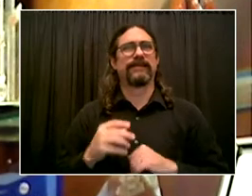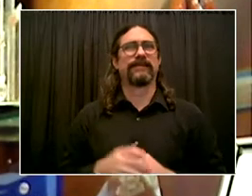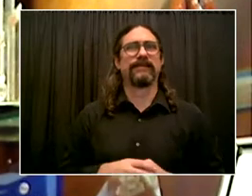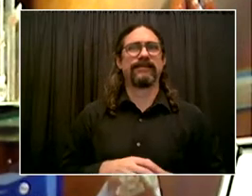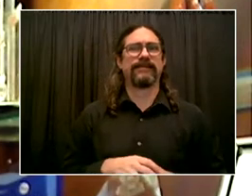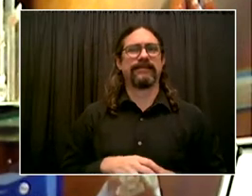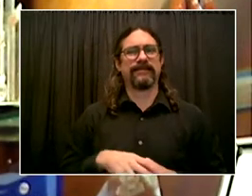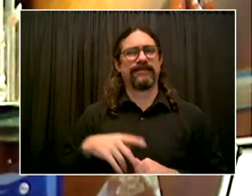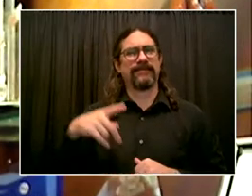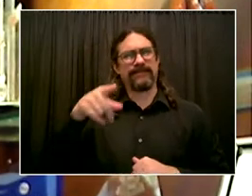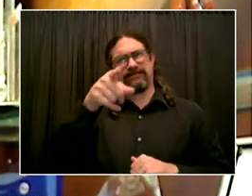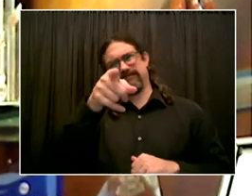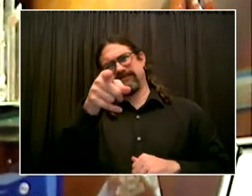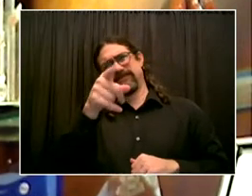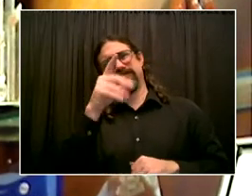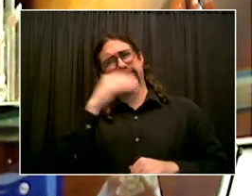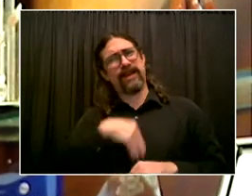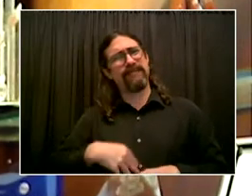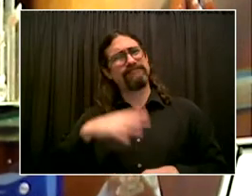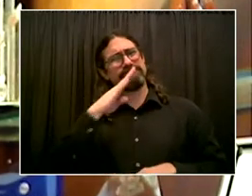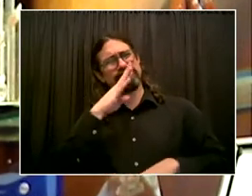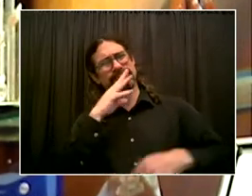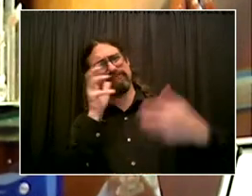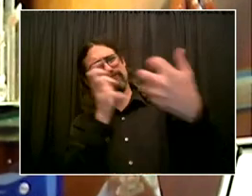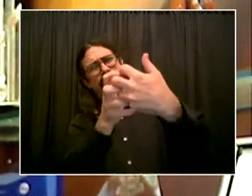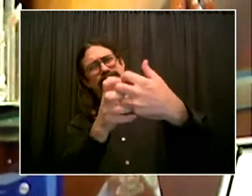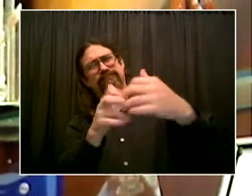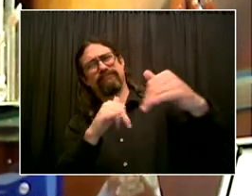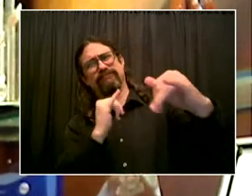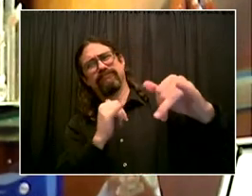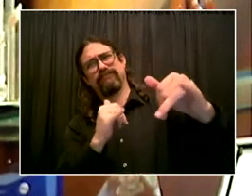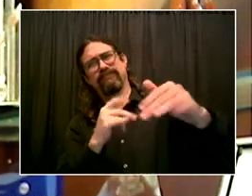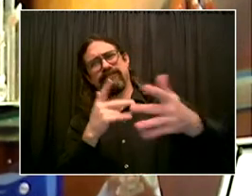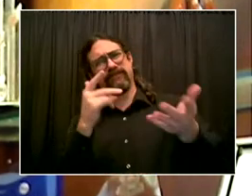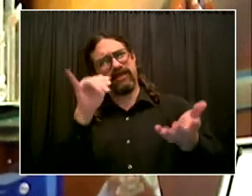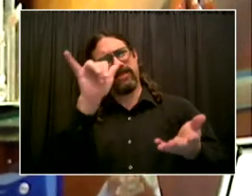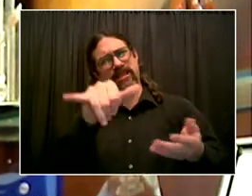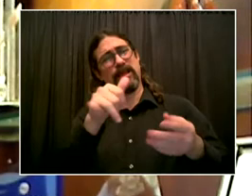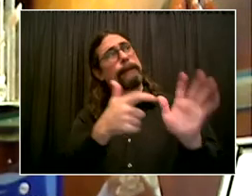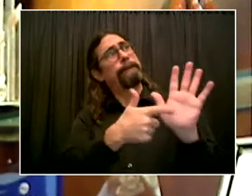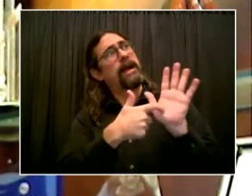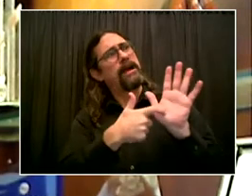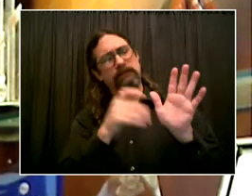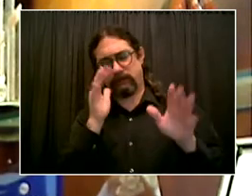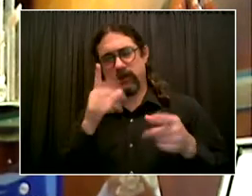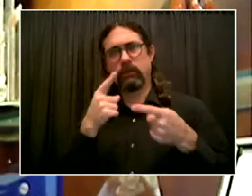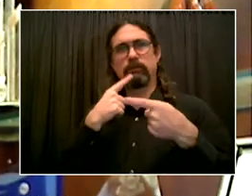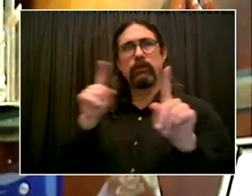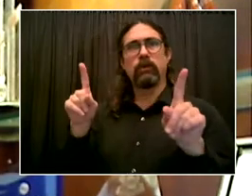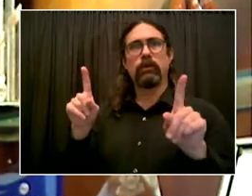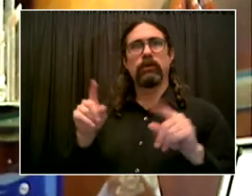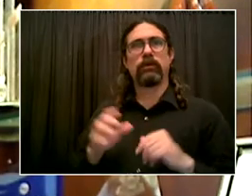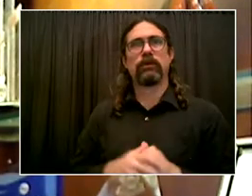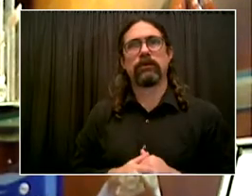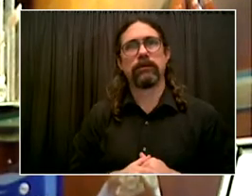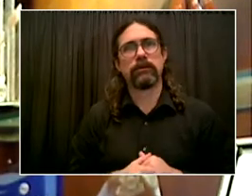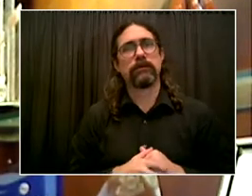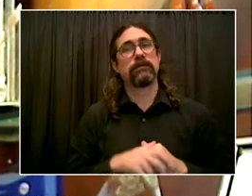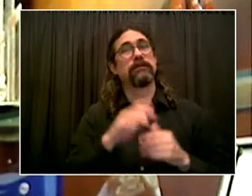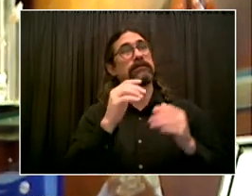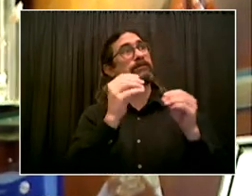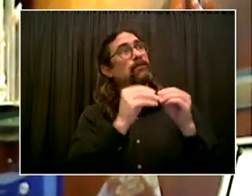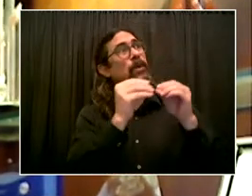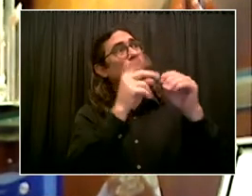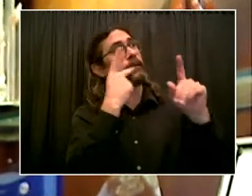that it is something that's work, that does work, and it's something that we need to continue to push on to make sure that our communities are safe, our